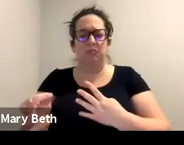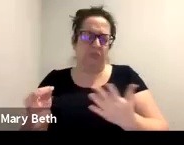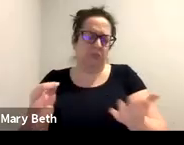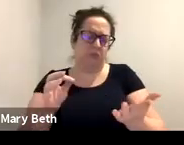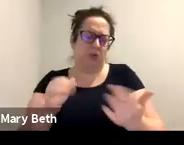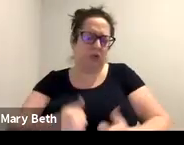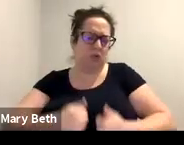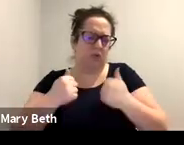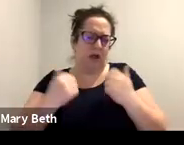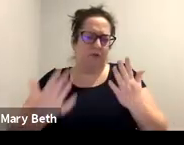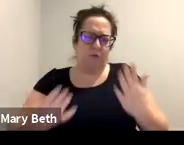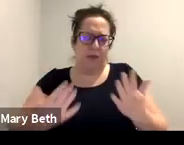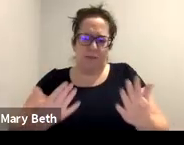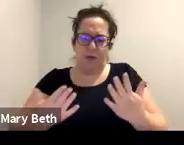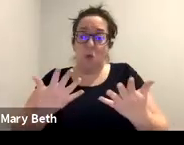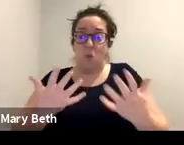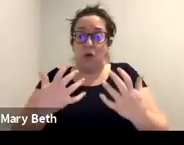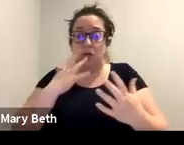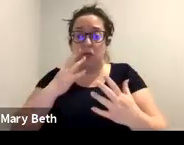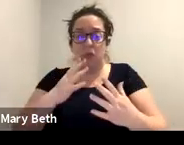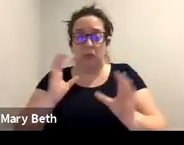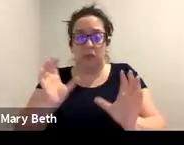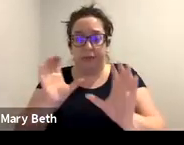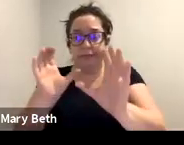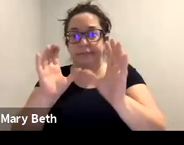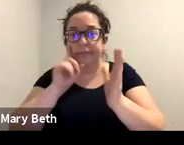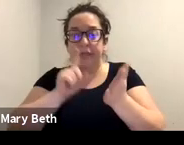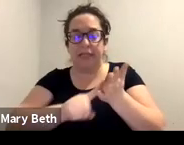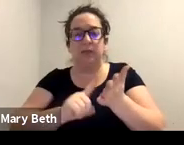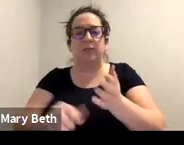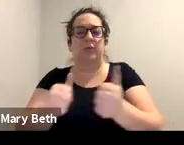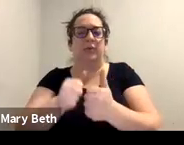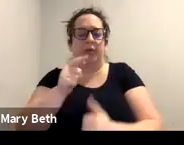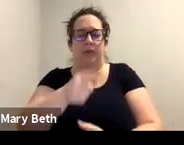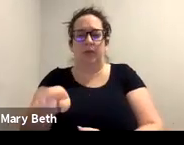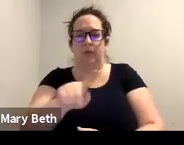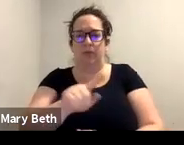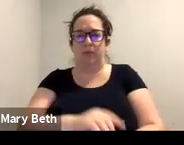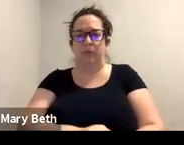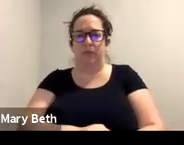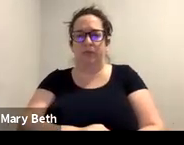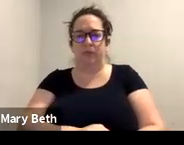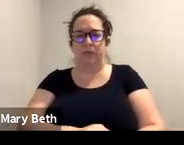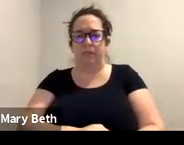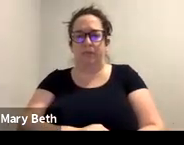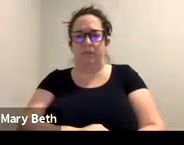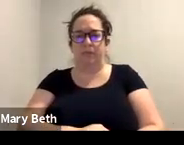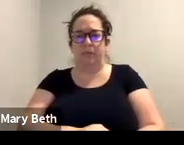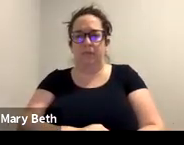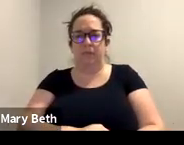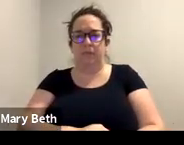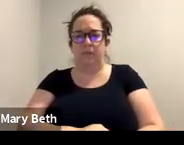At the very end, I highlighted media and defamation claims. This is something that we might not think about